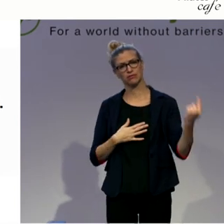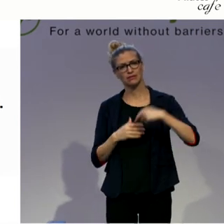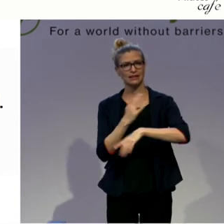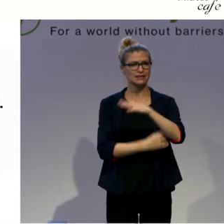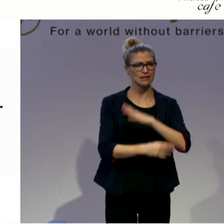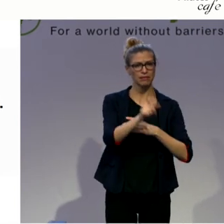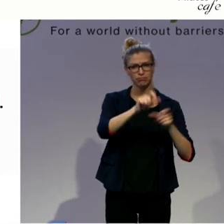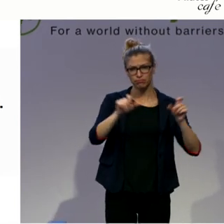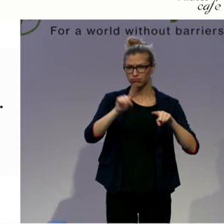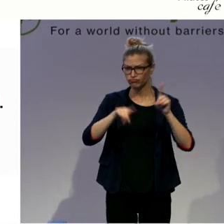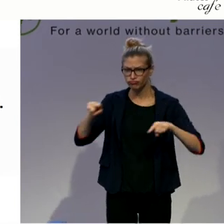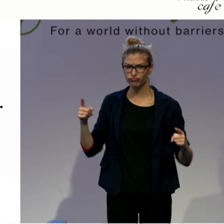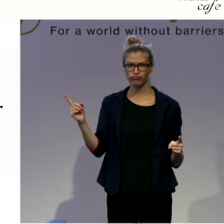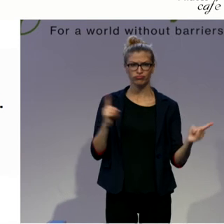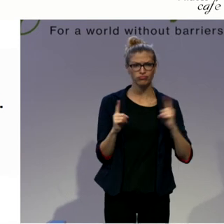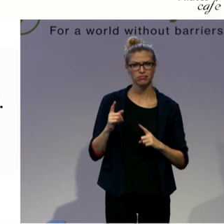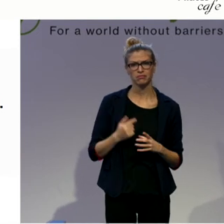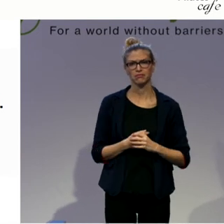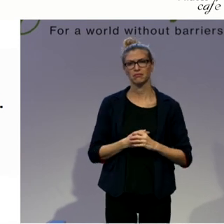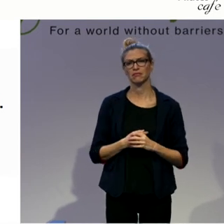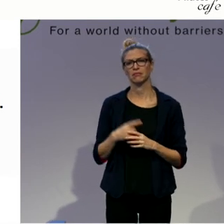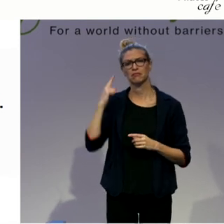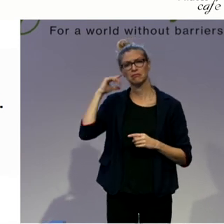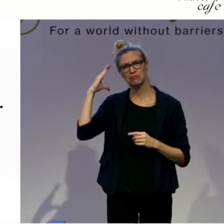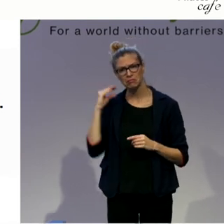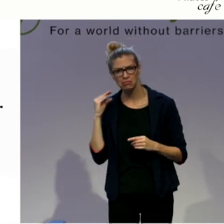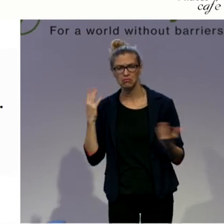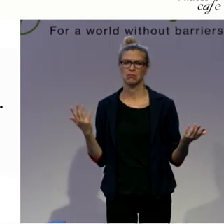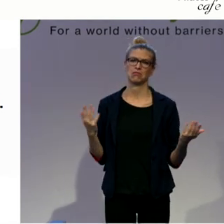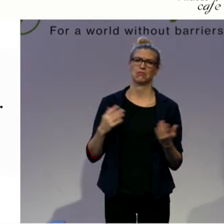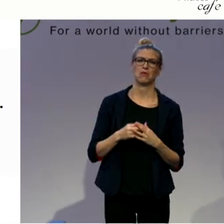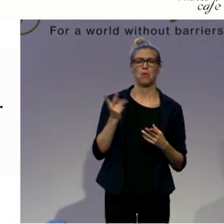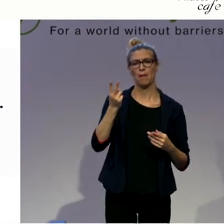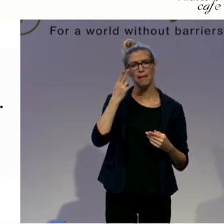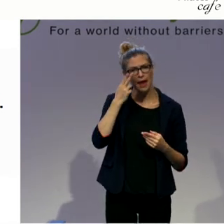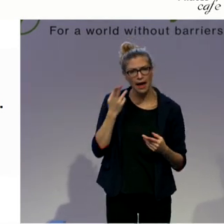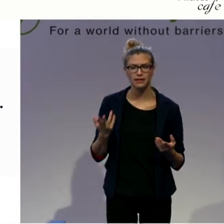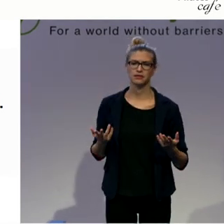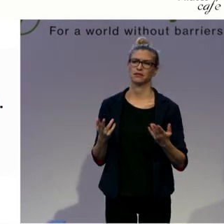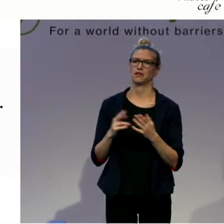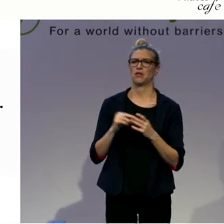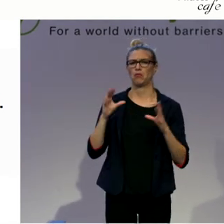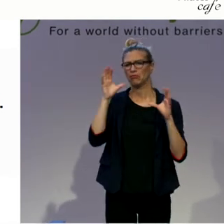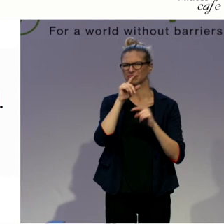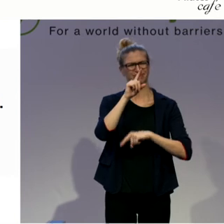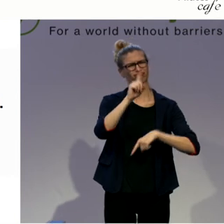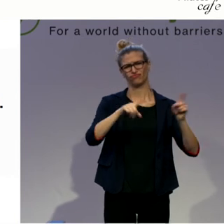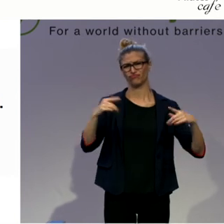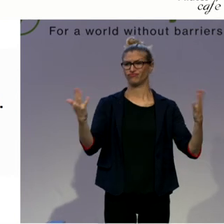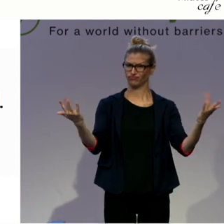hard-hearing people and hard-seeing people and blind people. different people I could do my best.